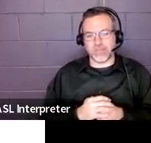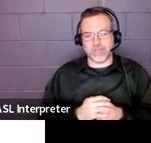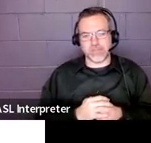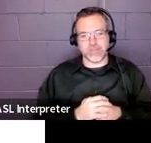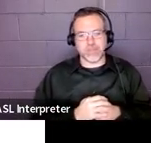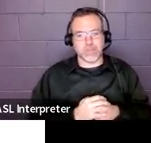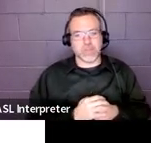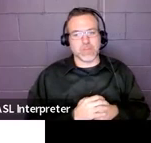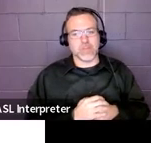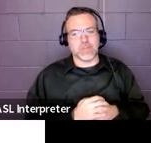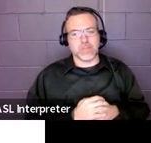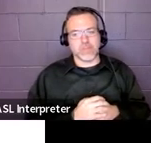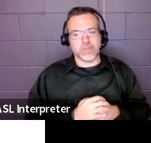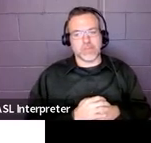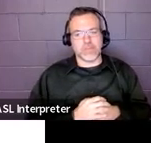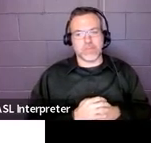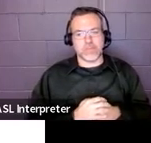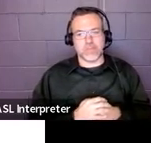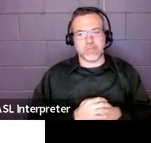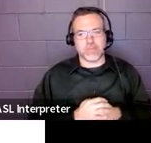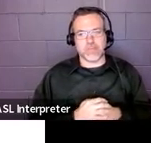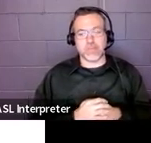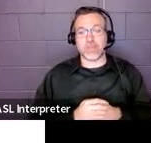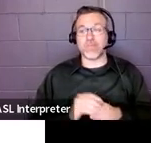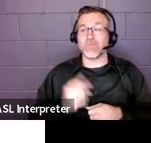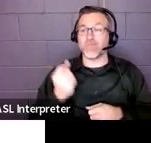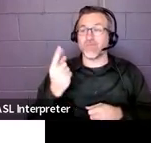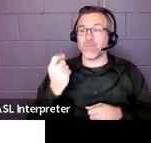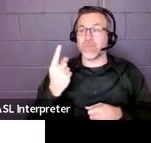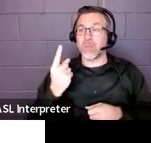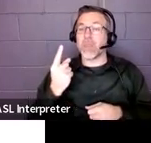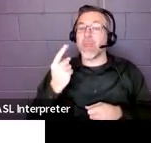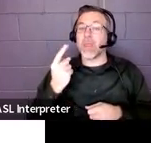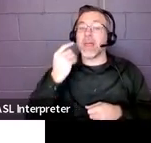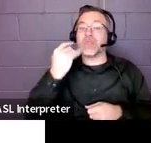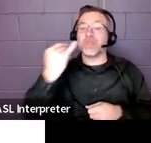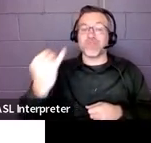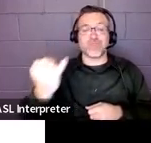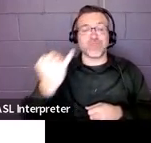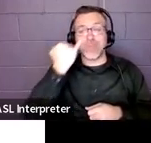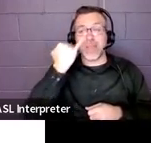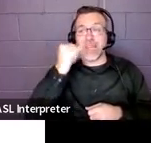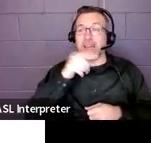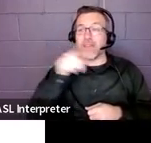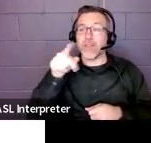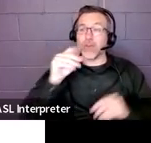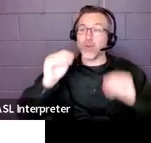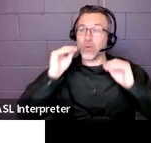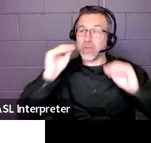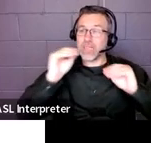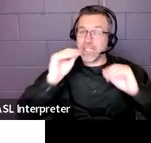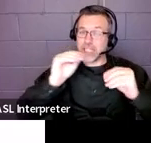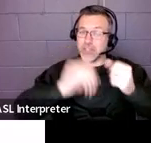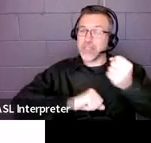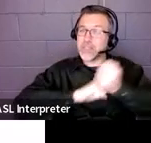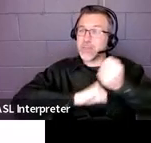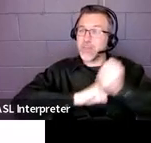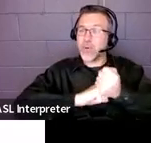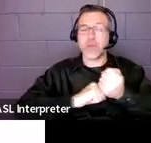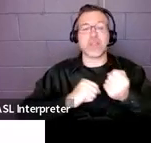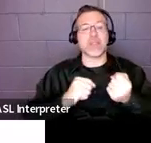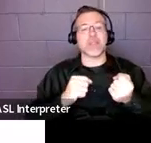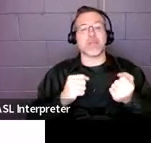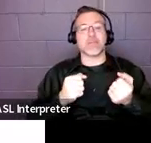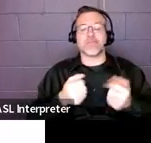So, if you have supports that you're teaching the student, whether it's a self